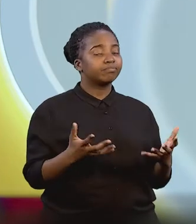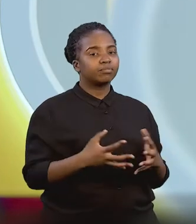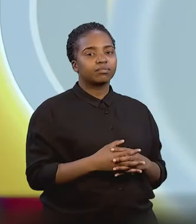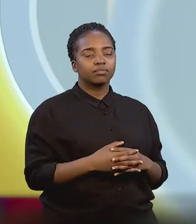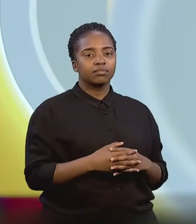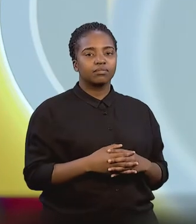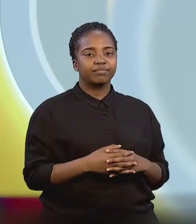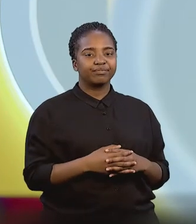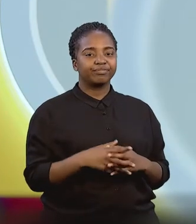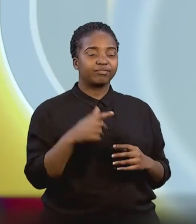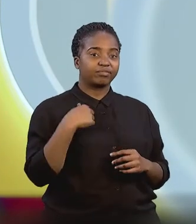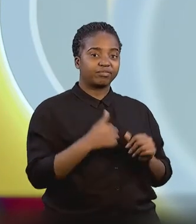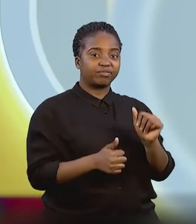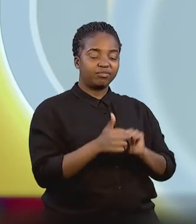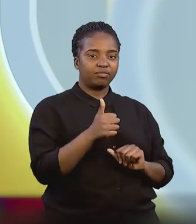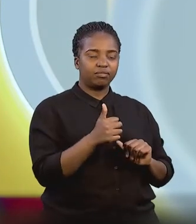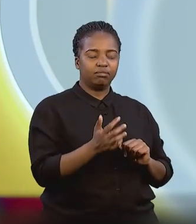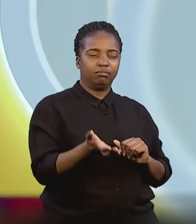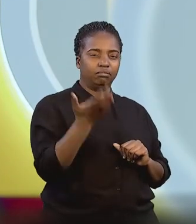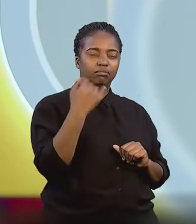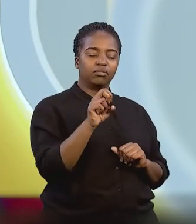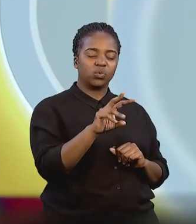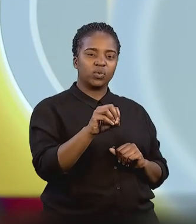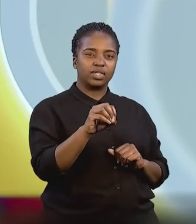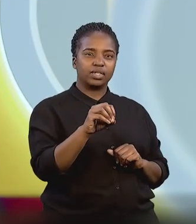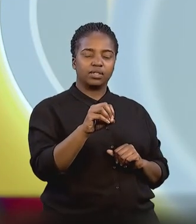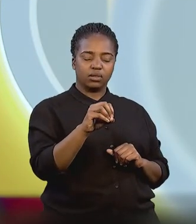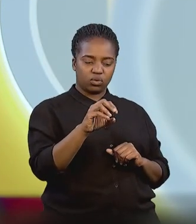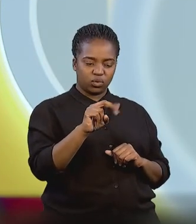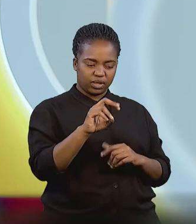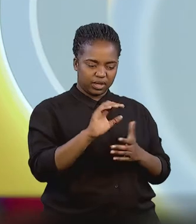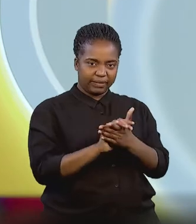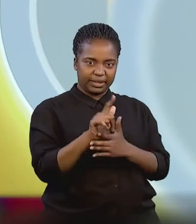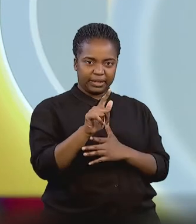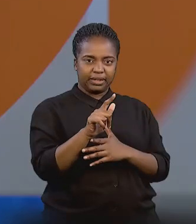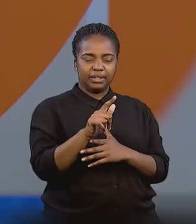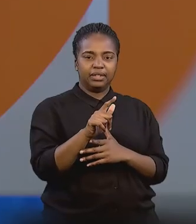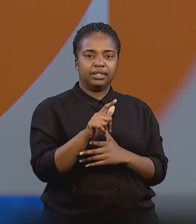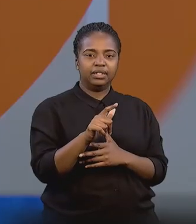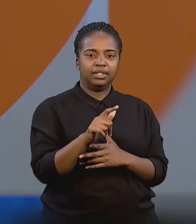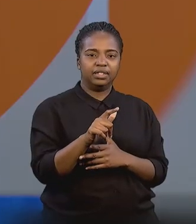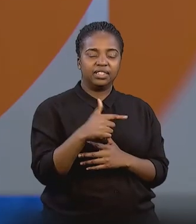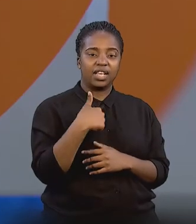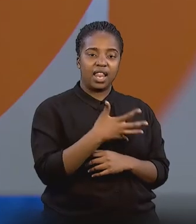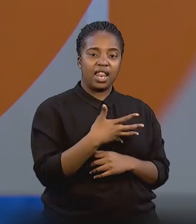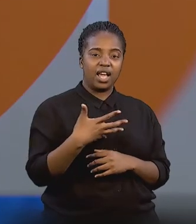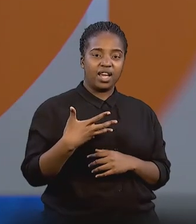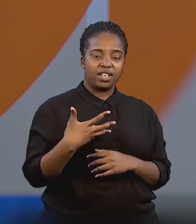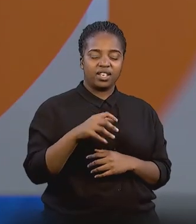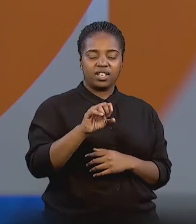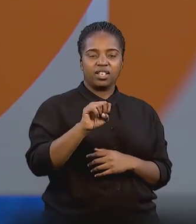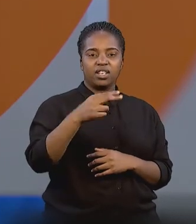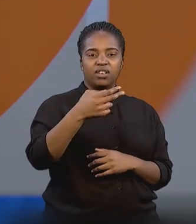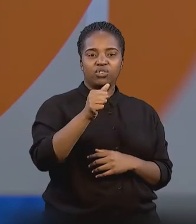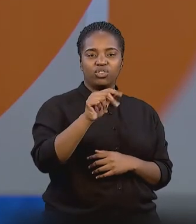say that, but on our first wakeboarding day in 2017, we had a lady by the name of Chanel